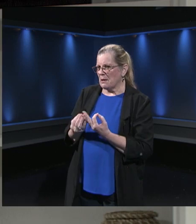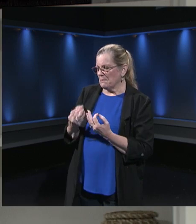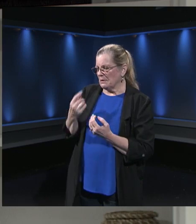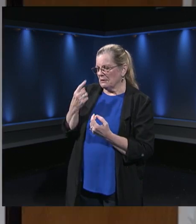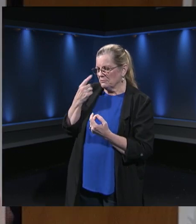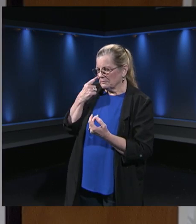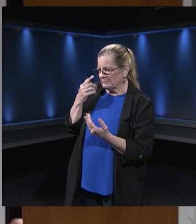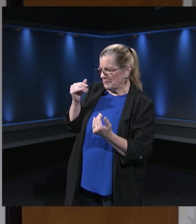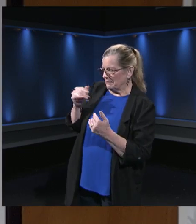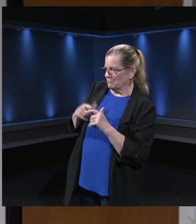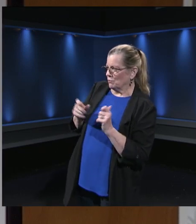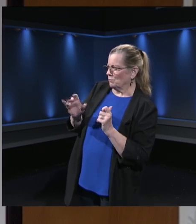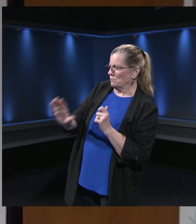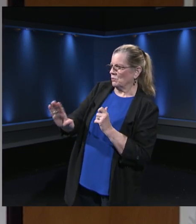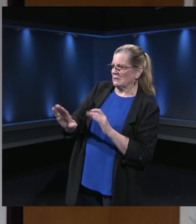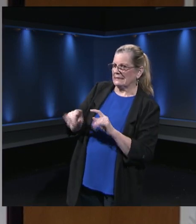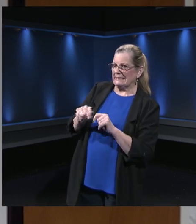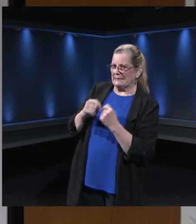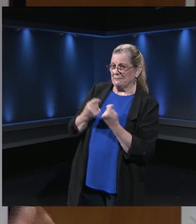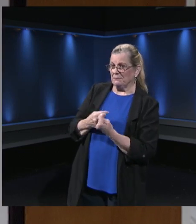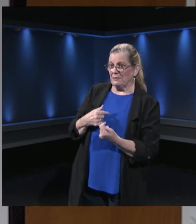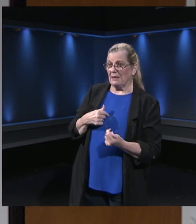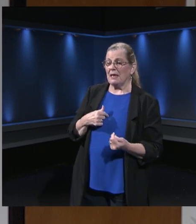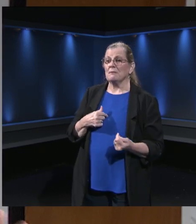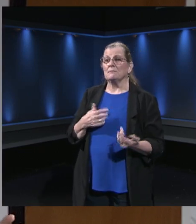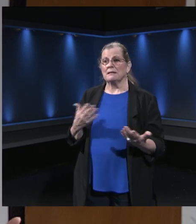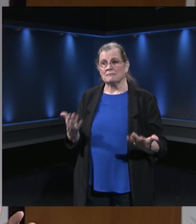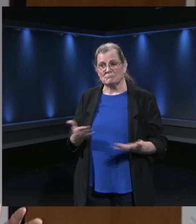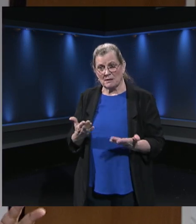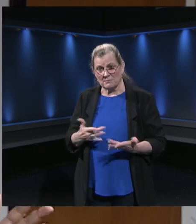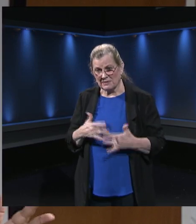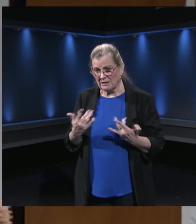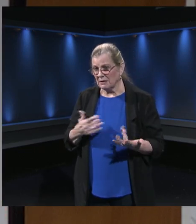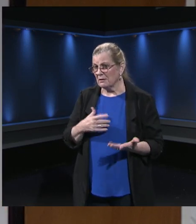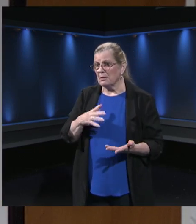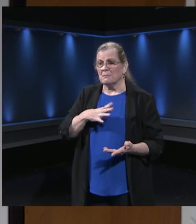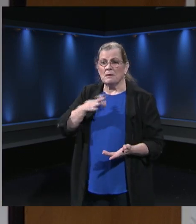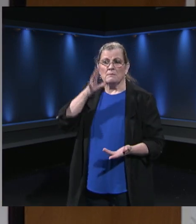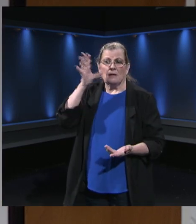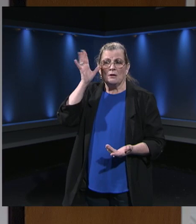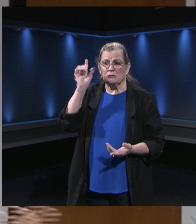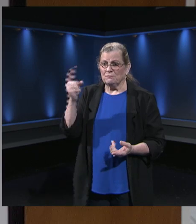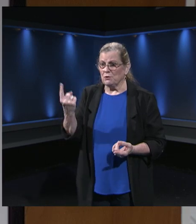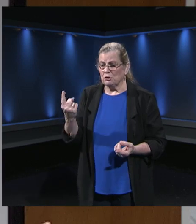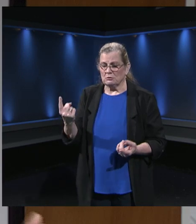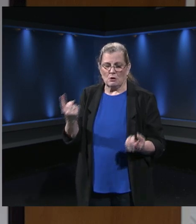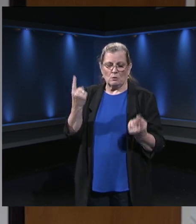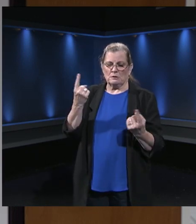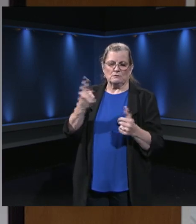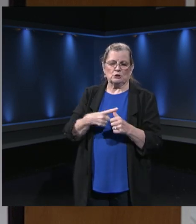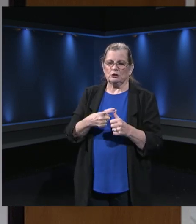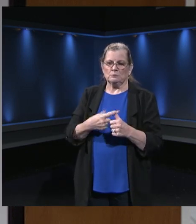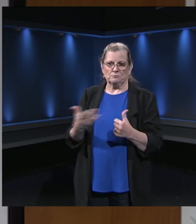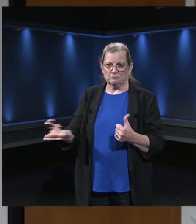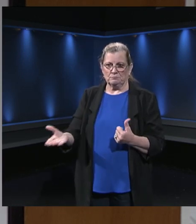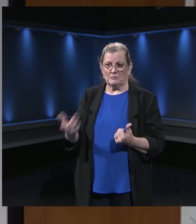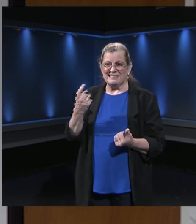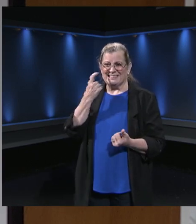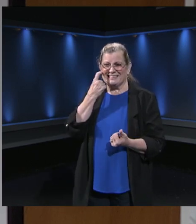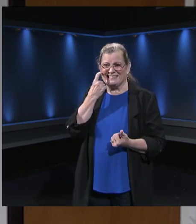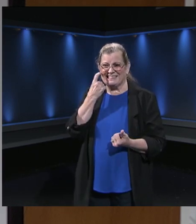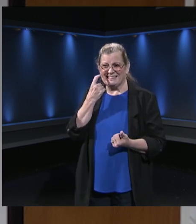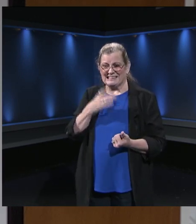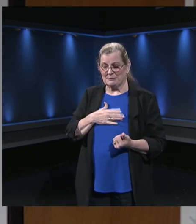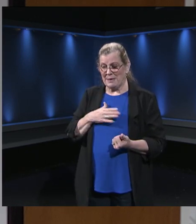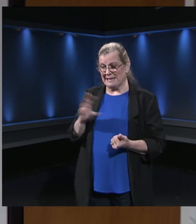year? Well, first, I'm happy to be here. And I will say I'm a parent first always. And so just today, my sixth grader was